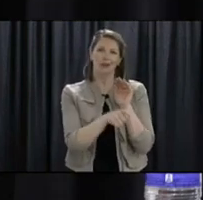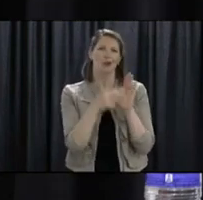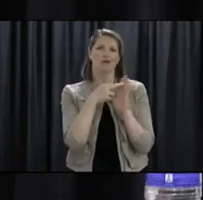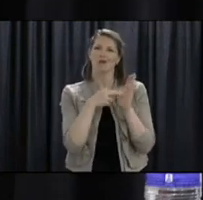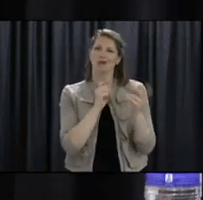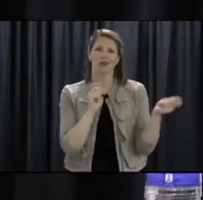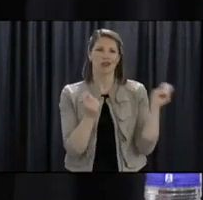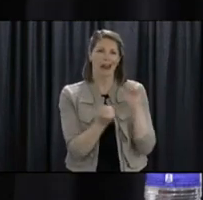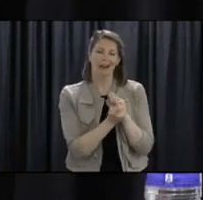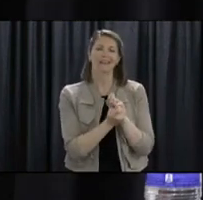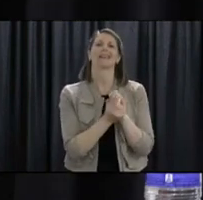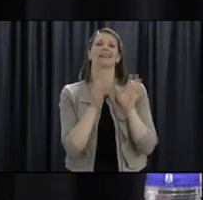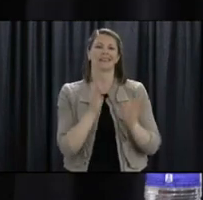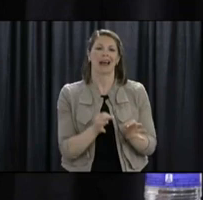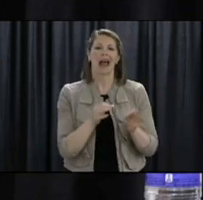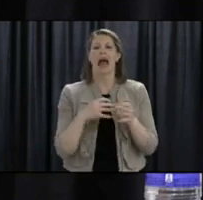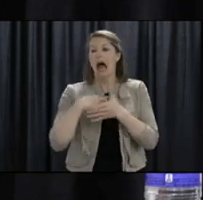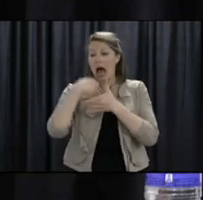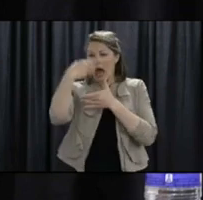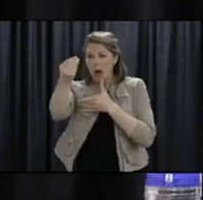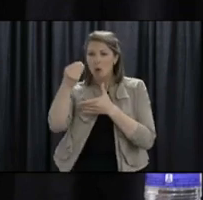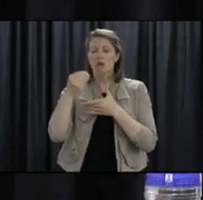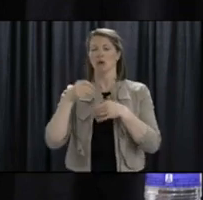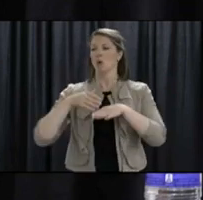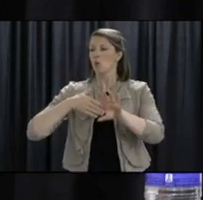the risk is very low to the people around them.